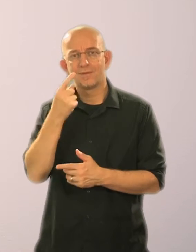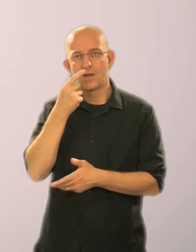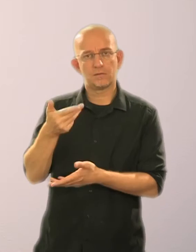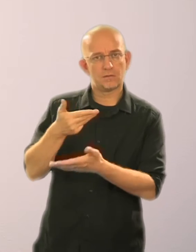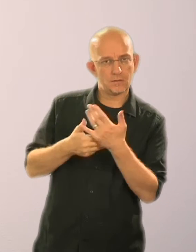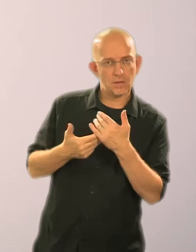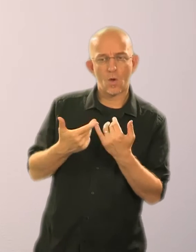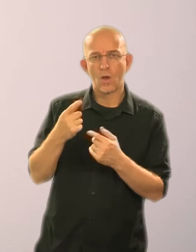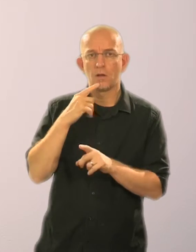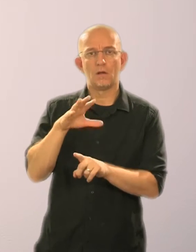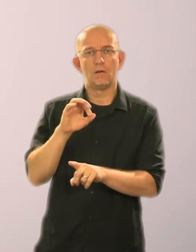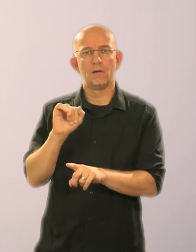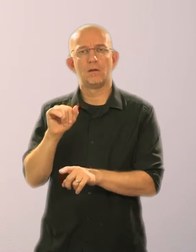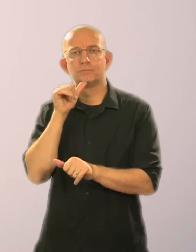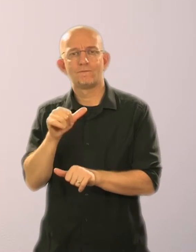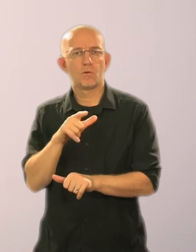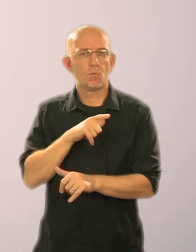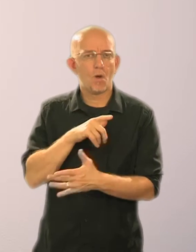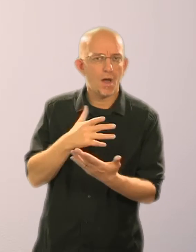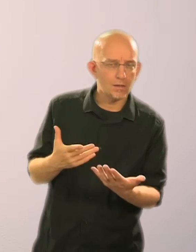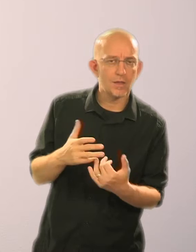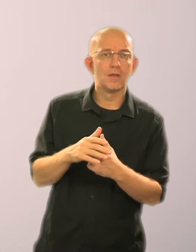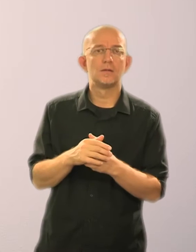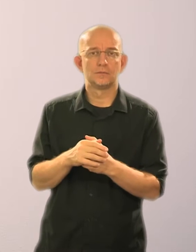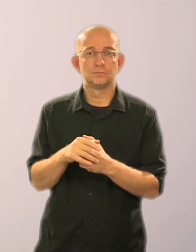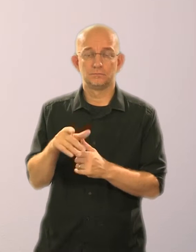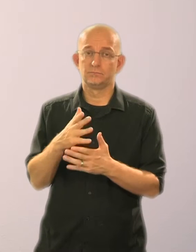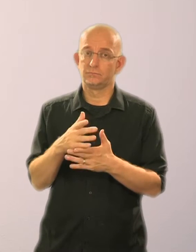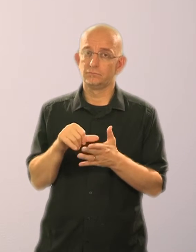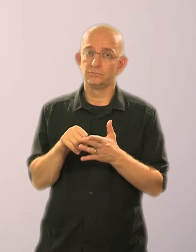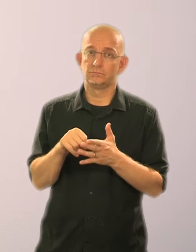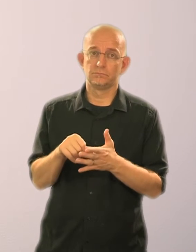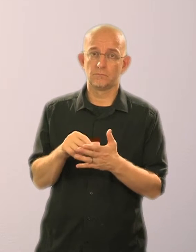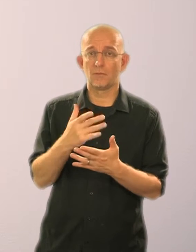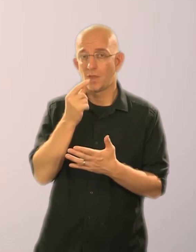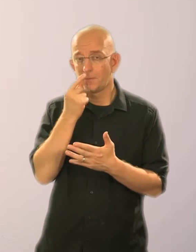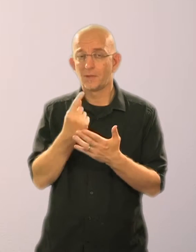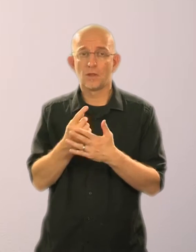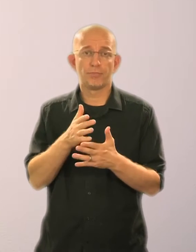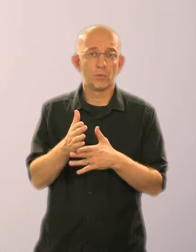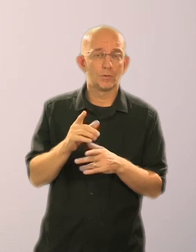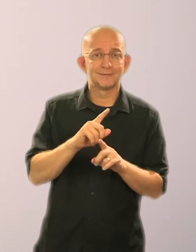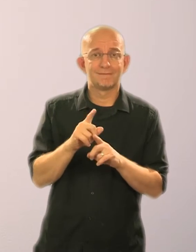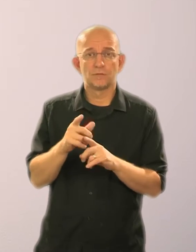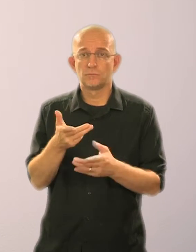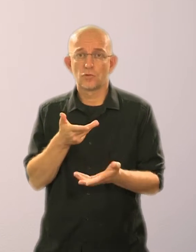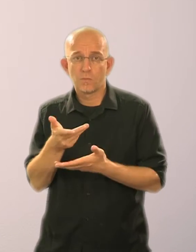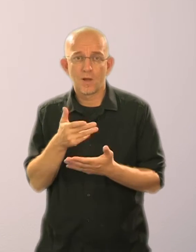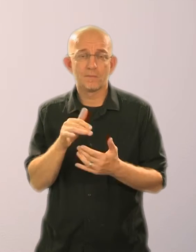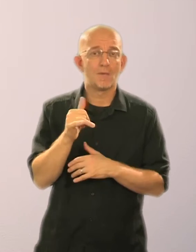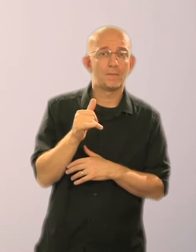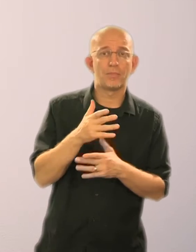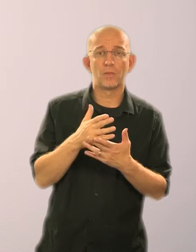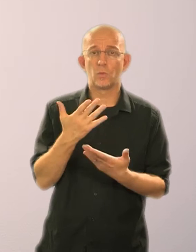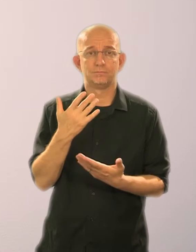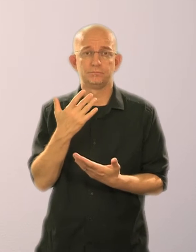3. may be through different ways of communicating. For example, it may be easier for a person to understand something presented